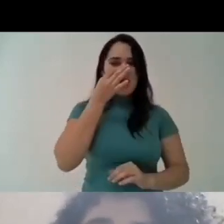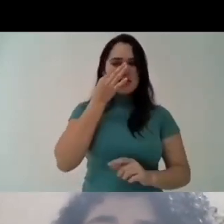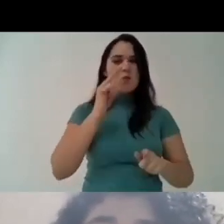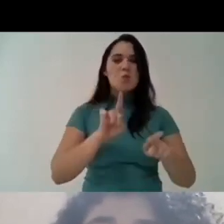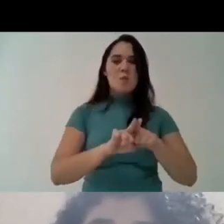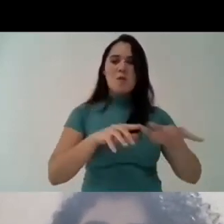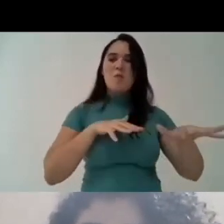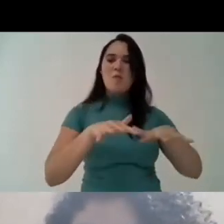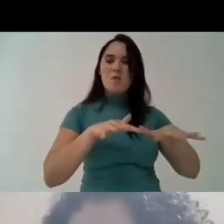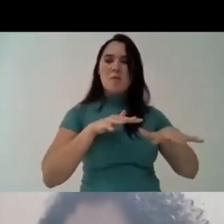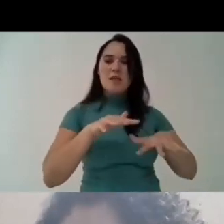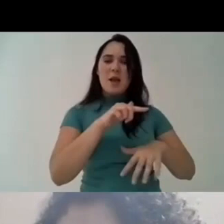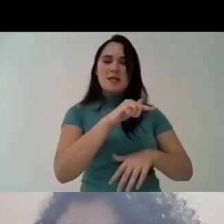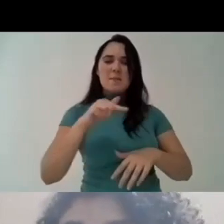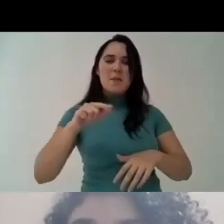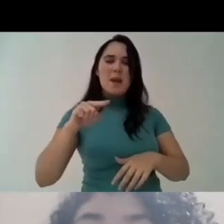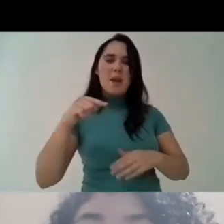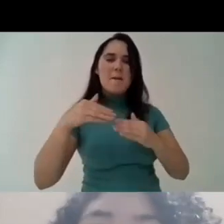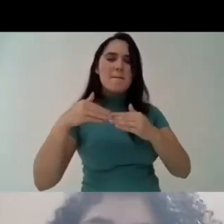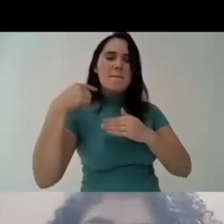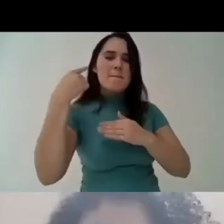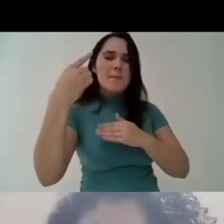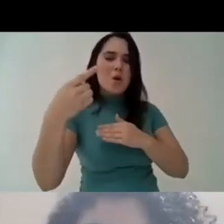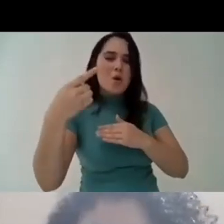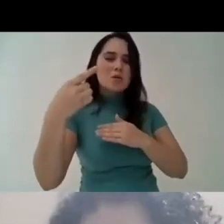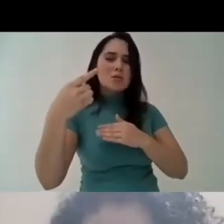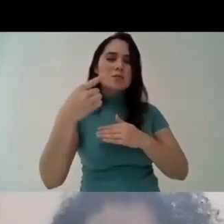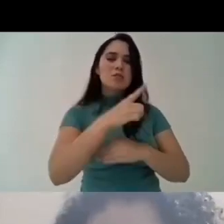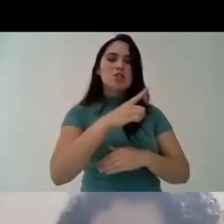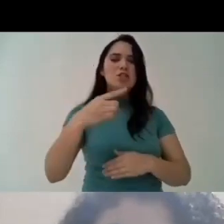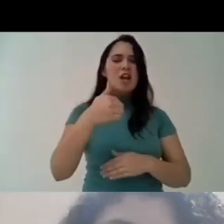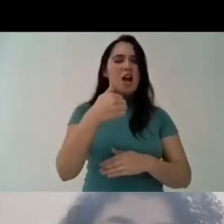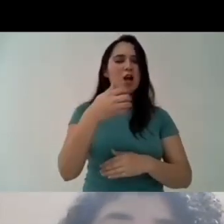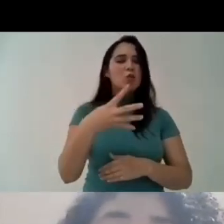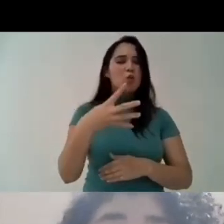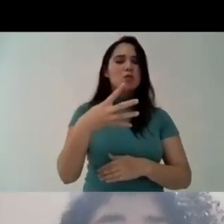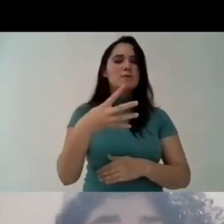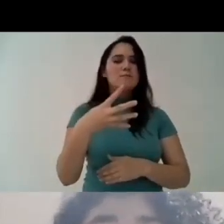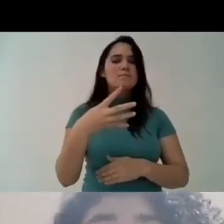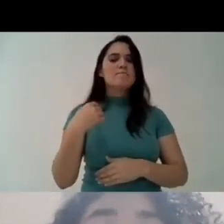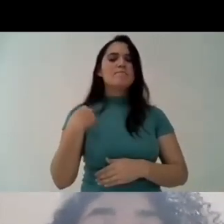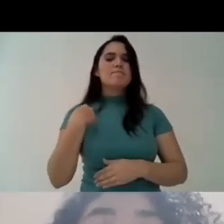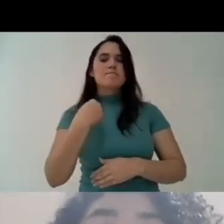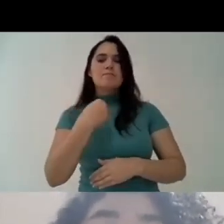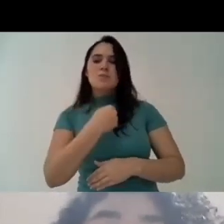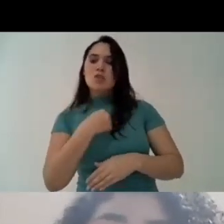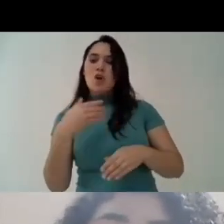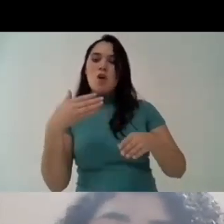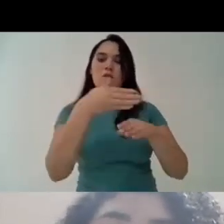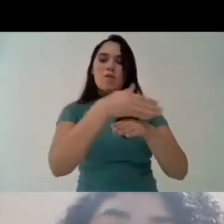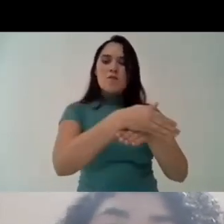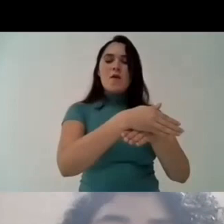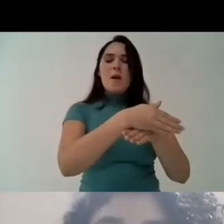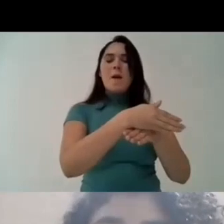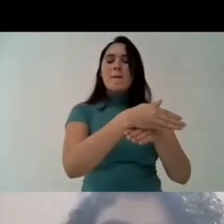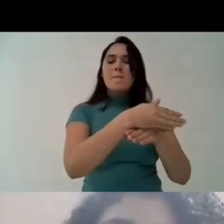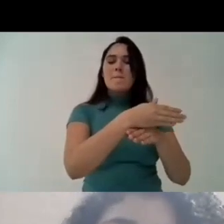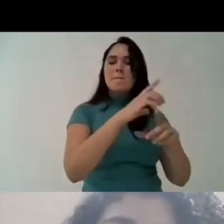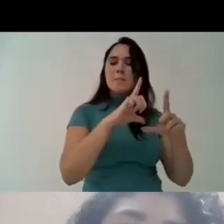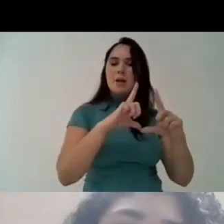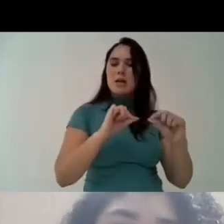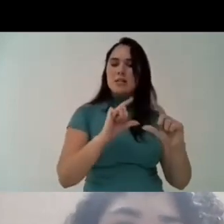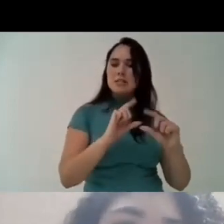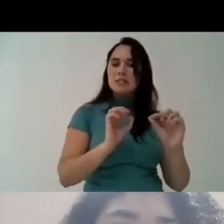uniting with them to fight for our rights we are planning a new